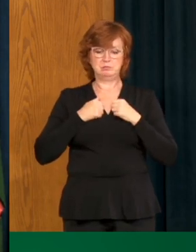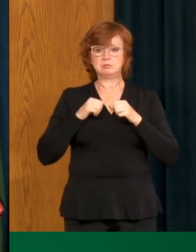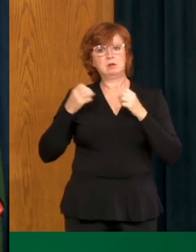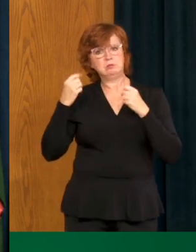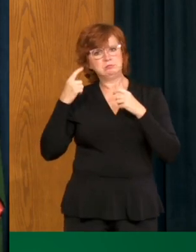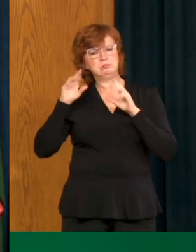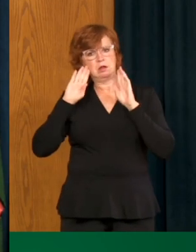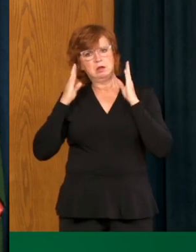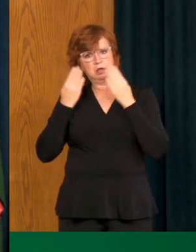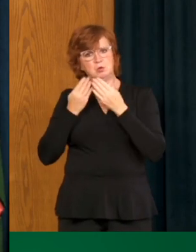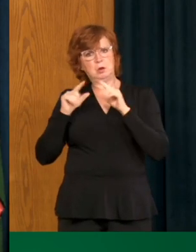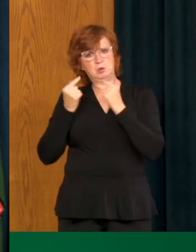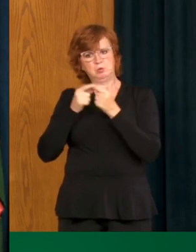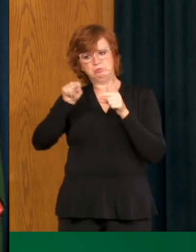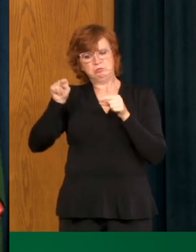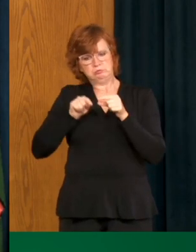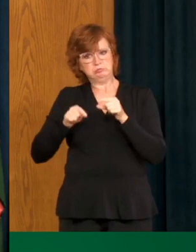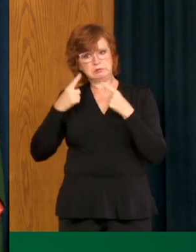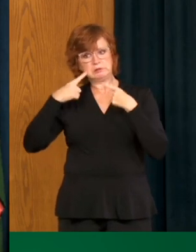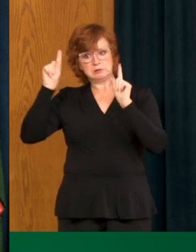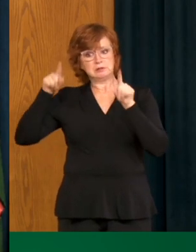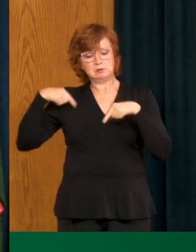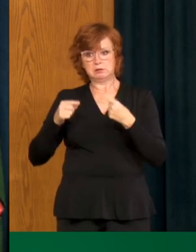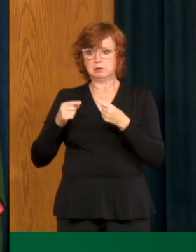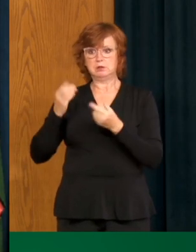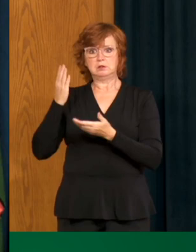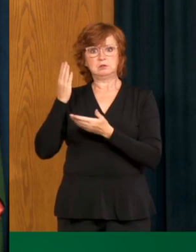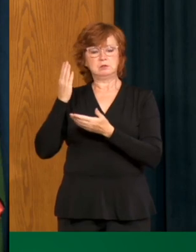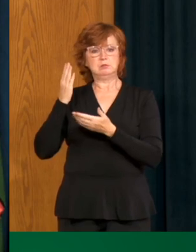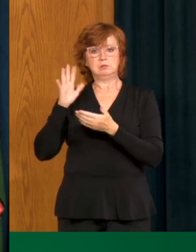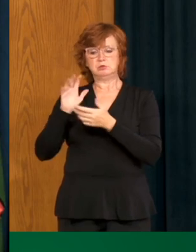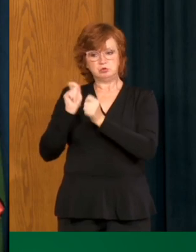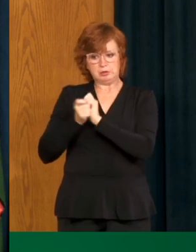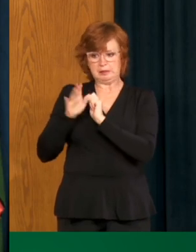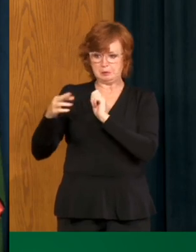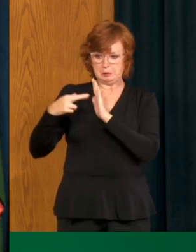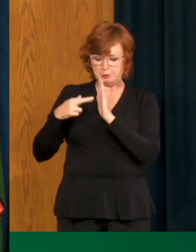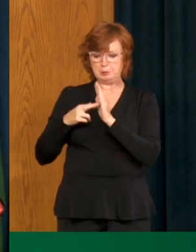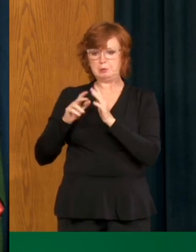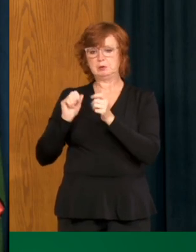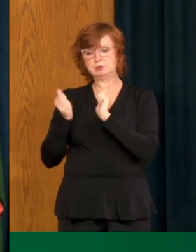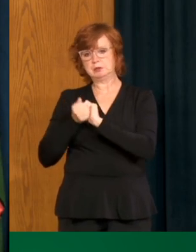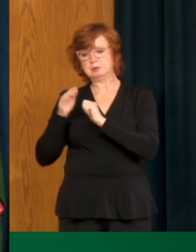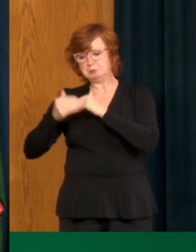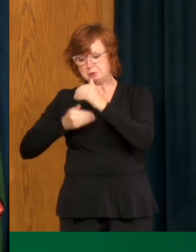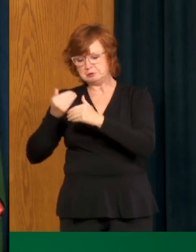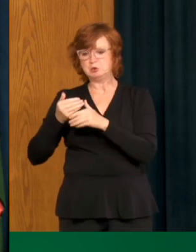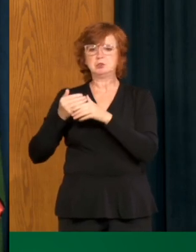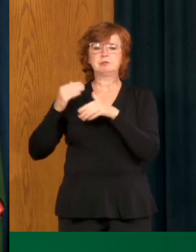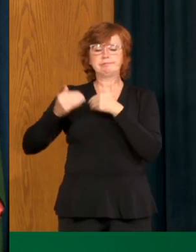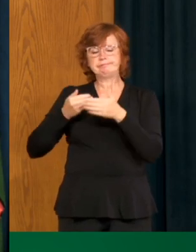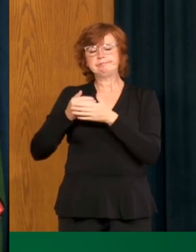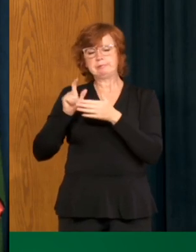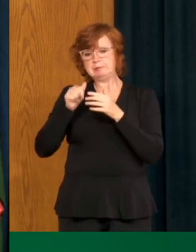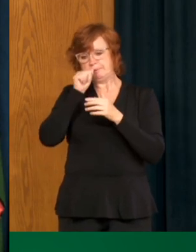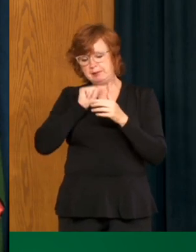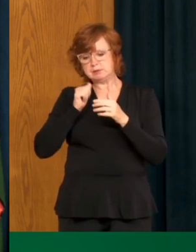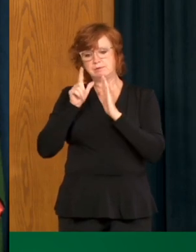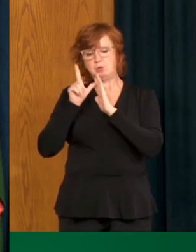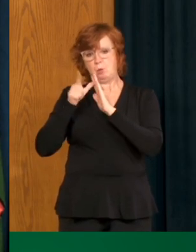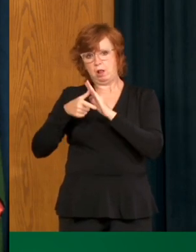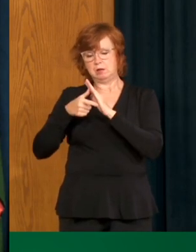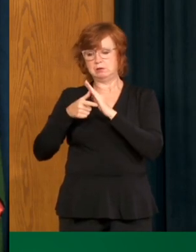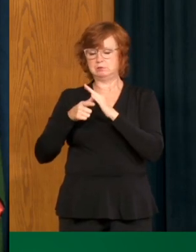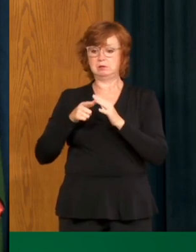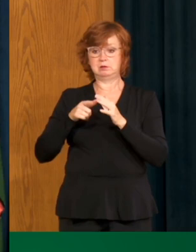changed their practices to stop the spread of COVID-19 and it's working. As a result, some of our Hutterite communities are on the backside of their outbreak